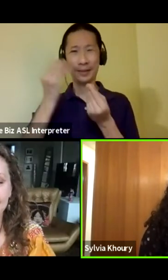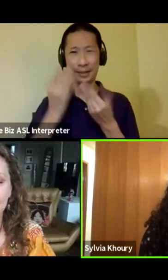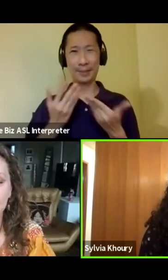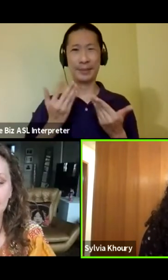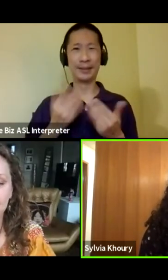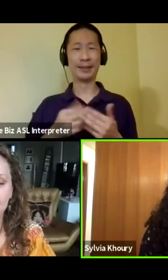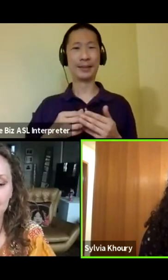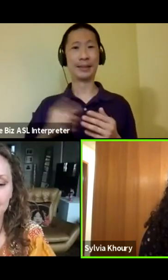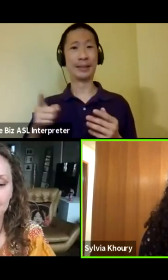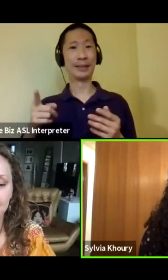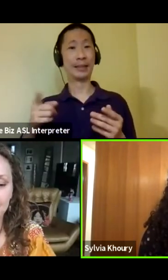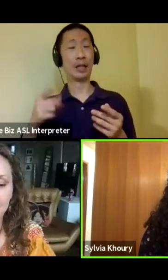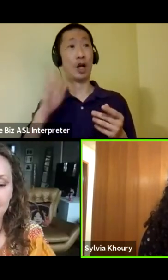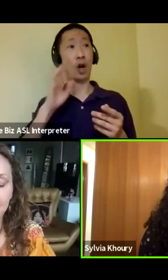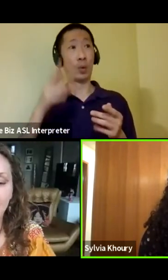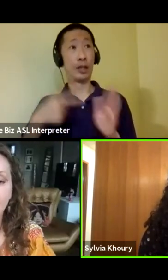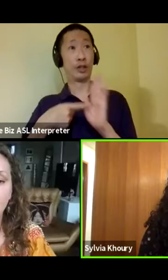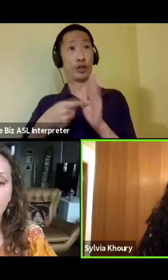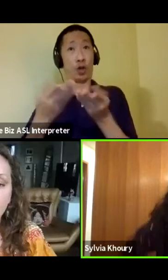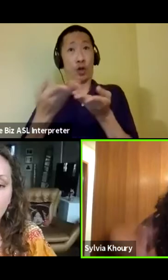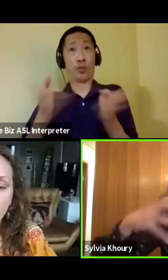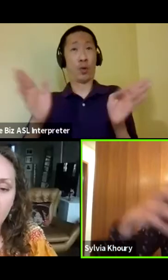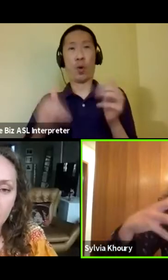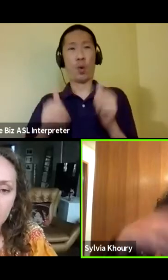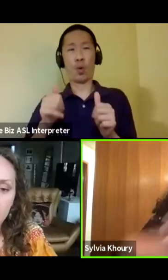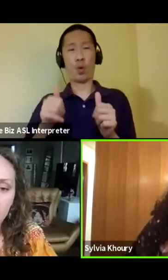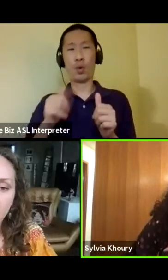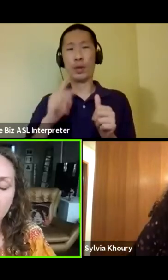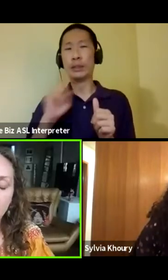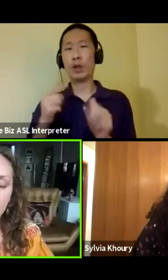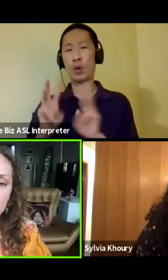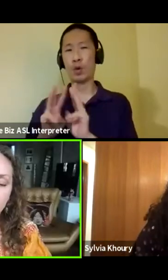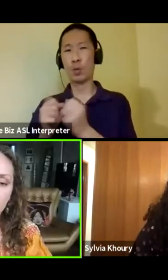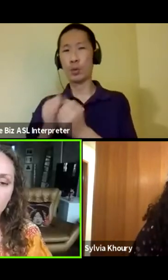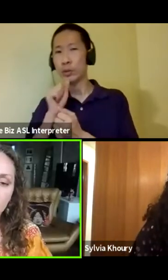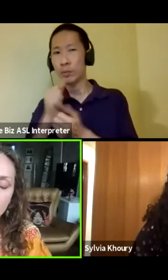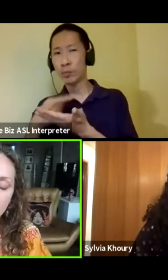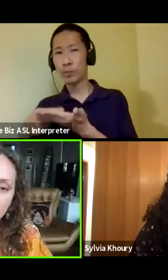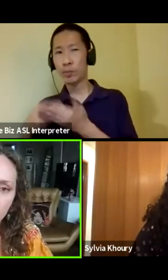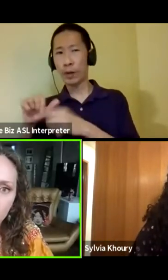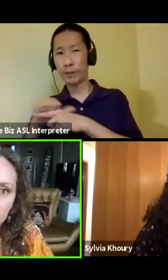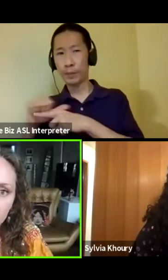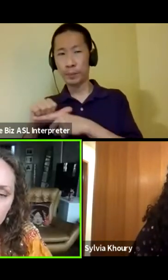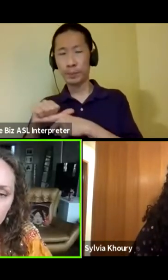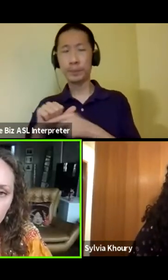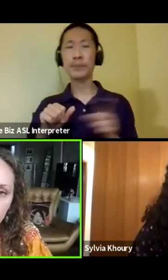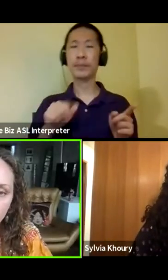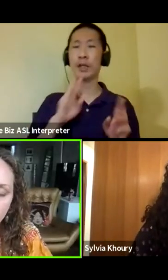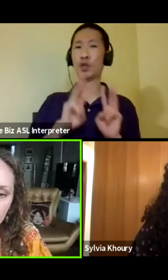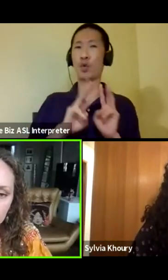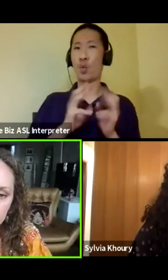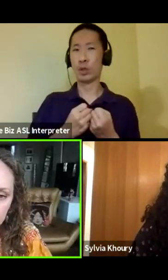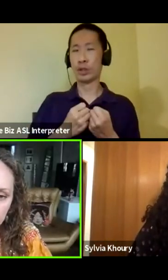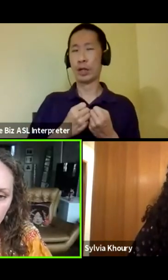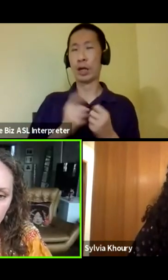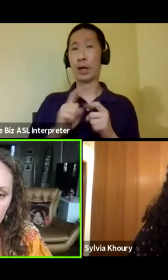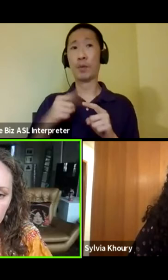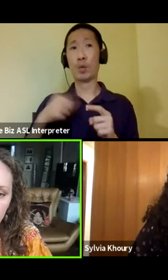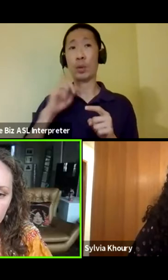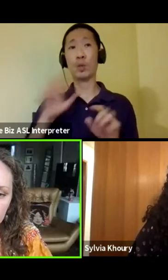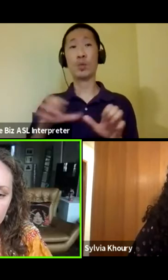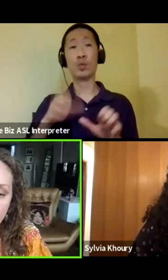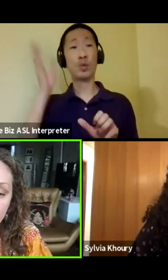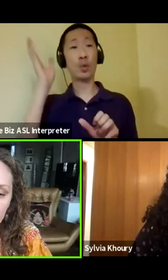Is there a public presentation, Umaira, or is it a workshop? It's a workshop. We will do a presentation